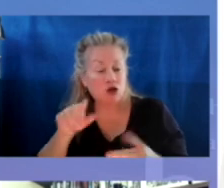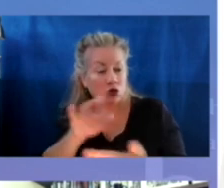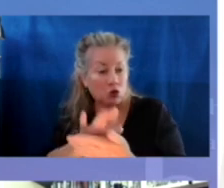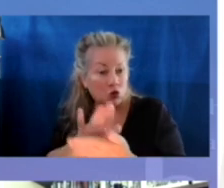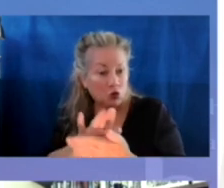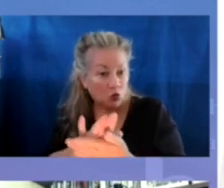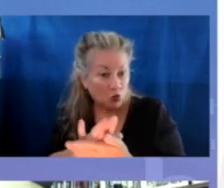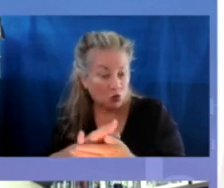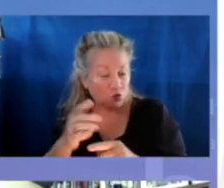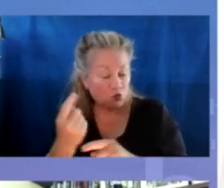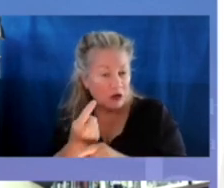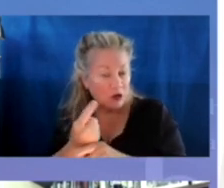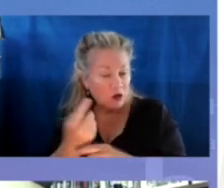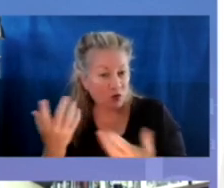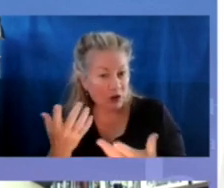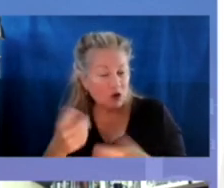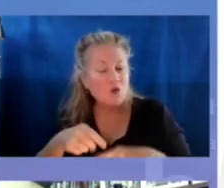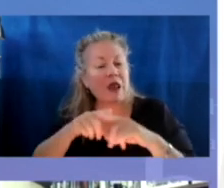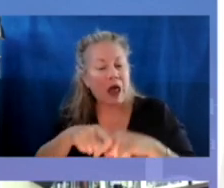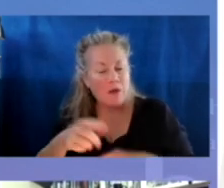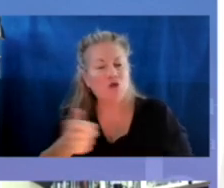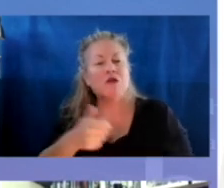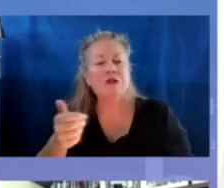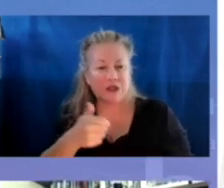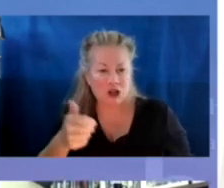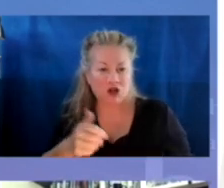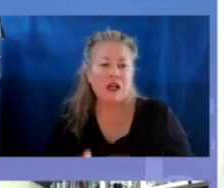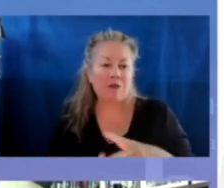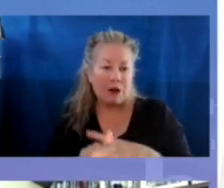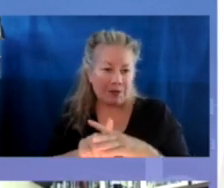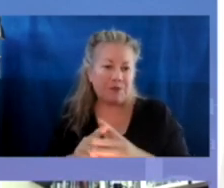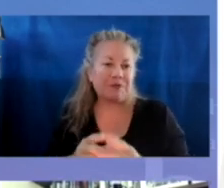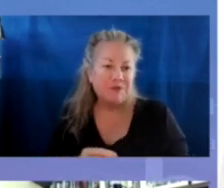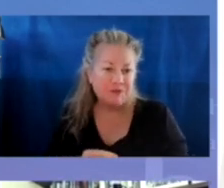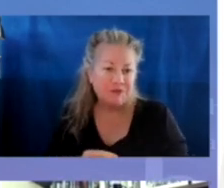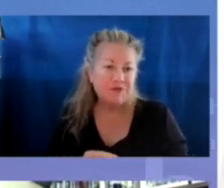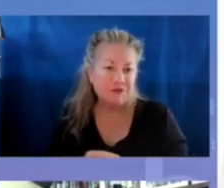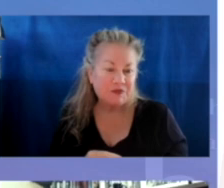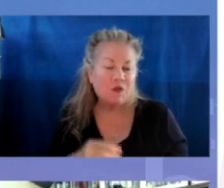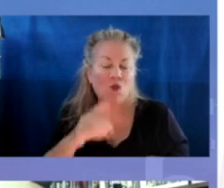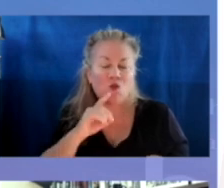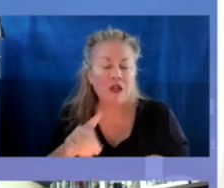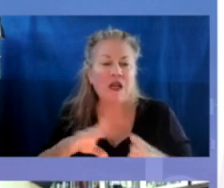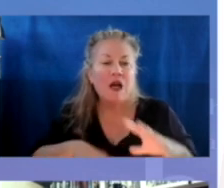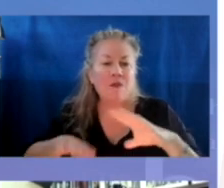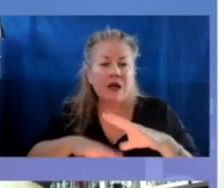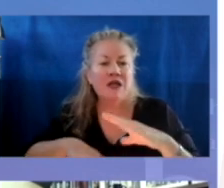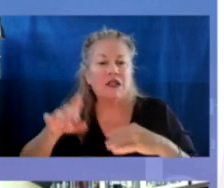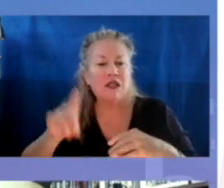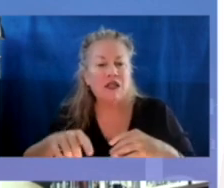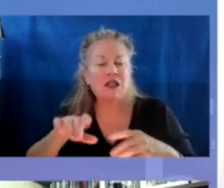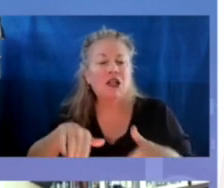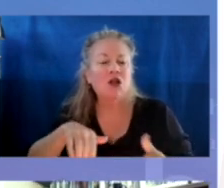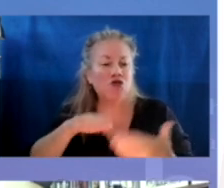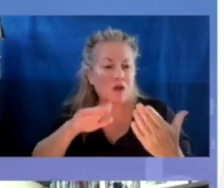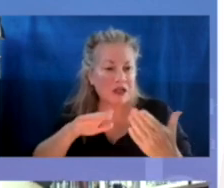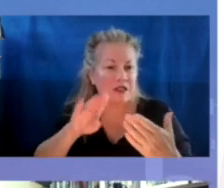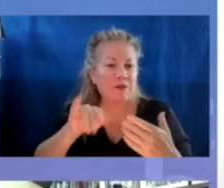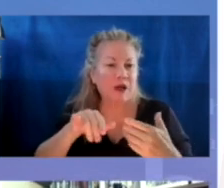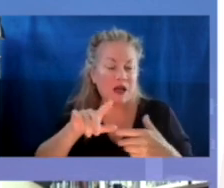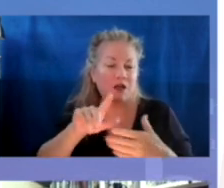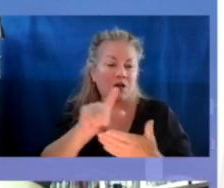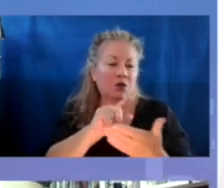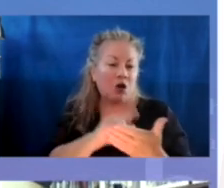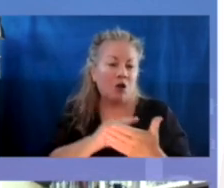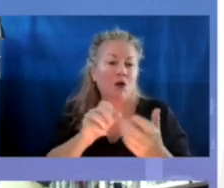to attend school on a regular basis, reliable transportation came up. So it's really a basic need that's addressed by